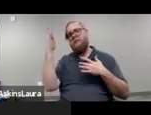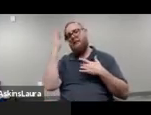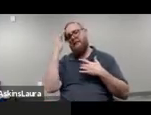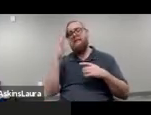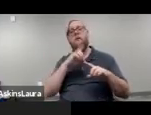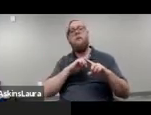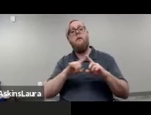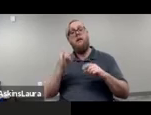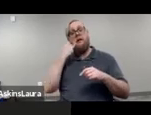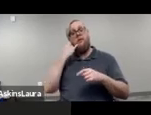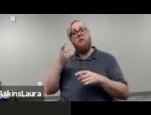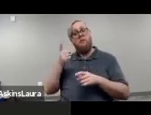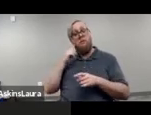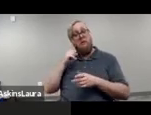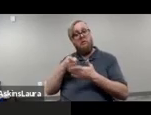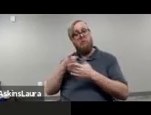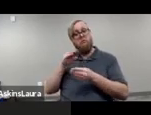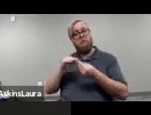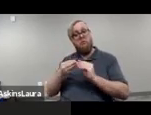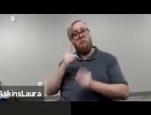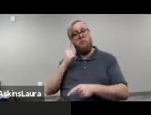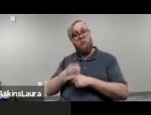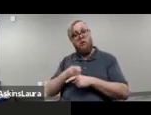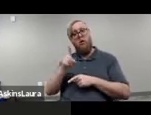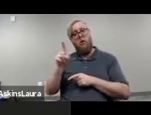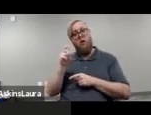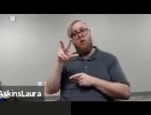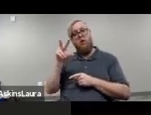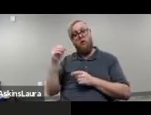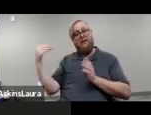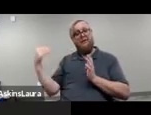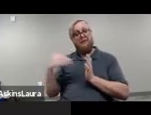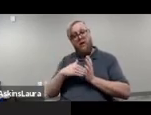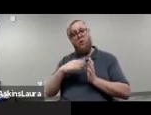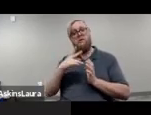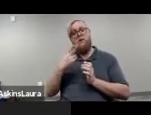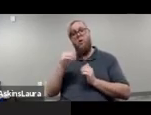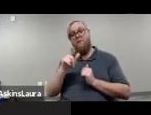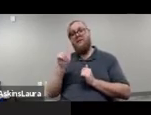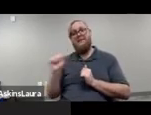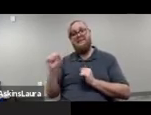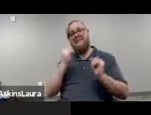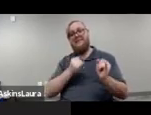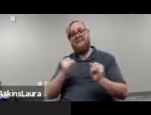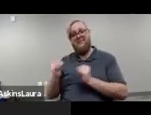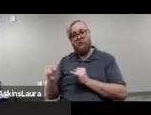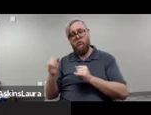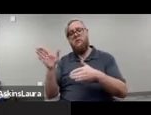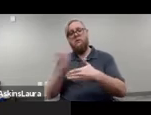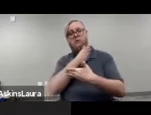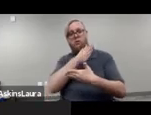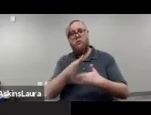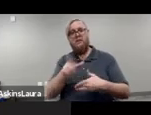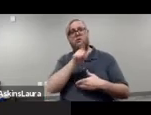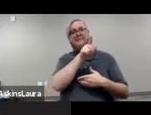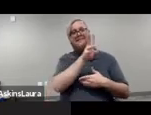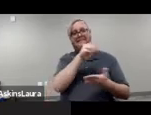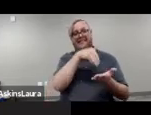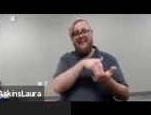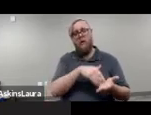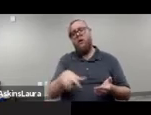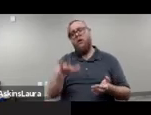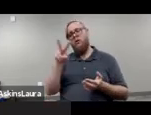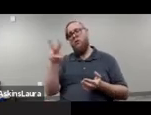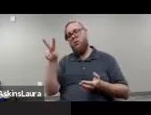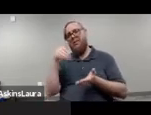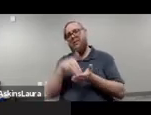take those numbers as correct, that means of the 130,000 homeless individuals in California, between 26,000 and